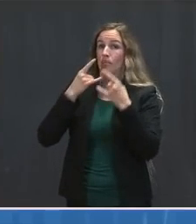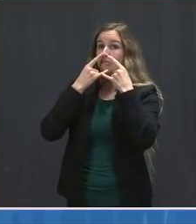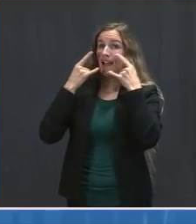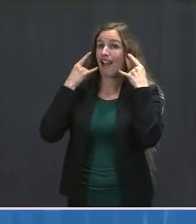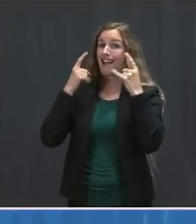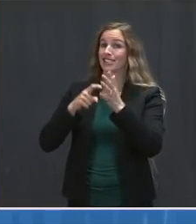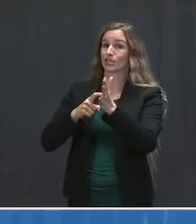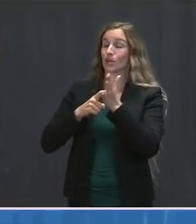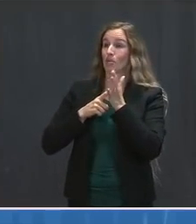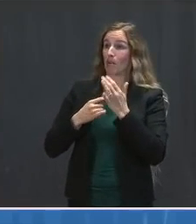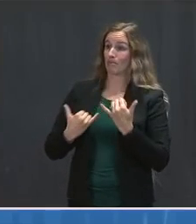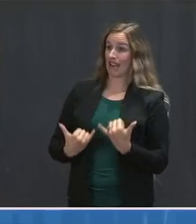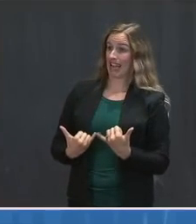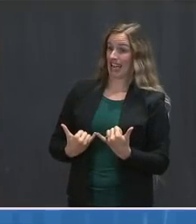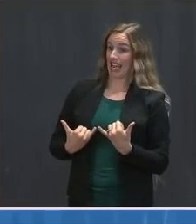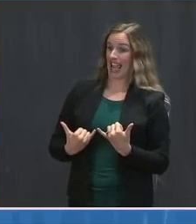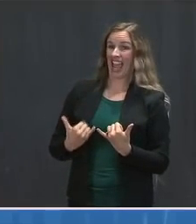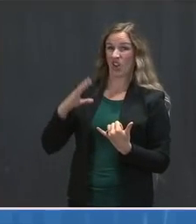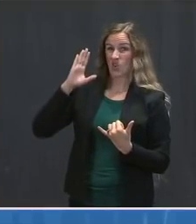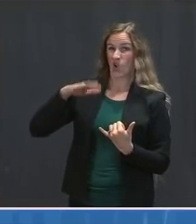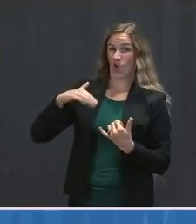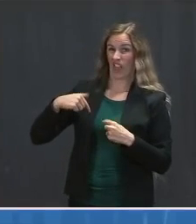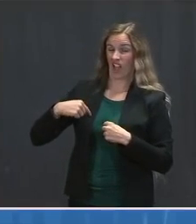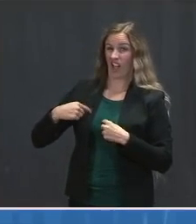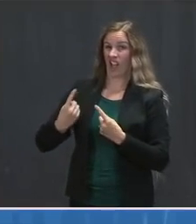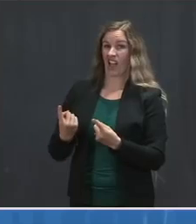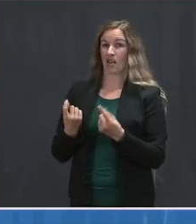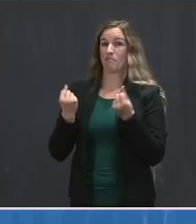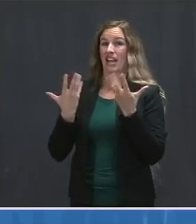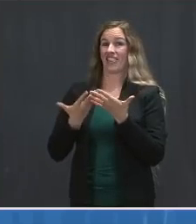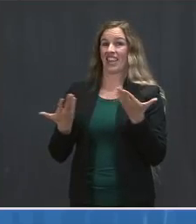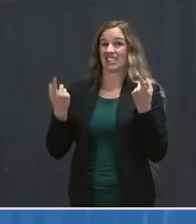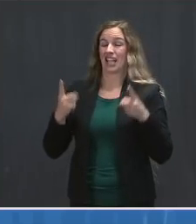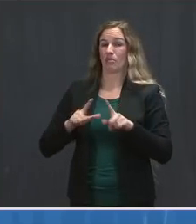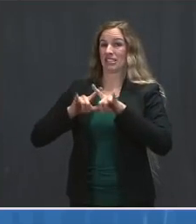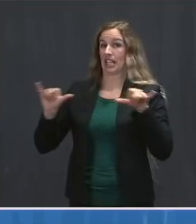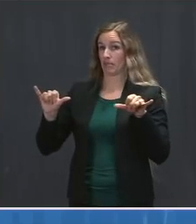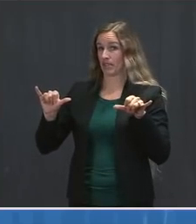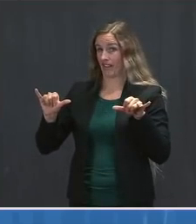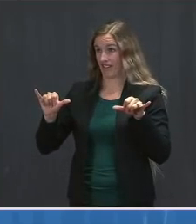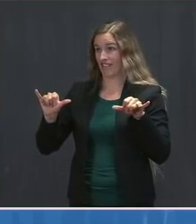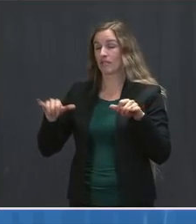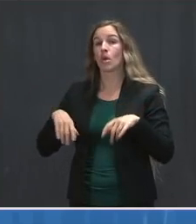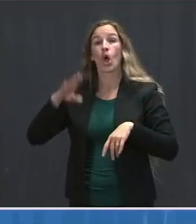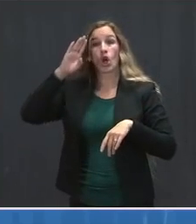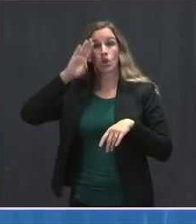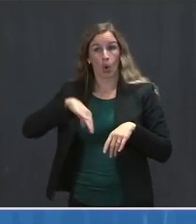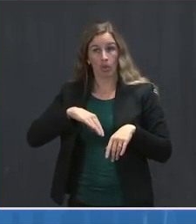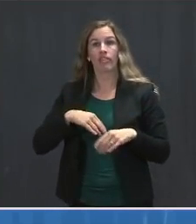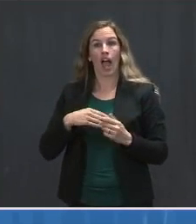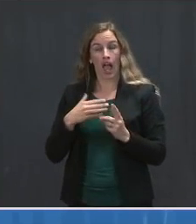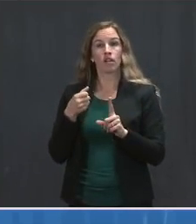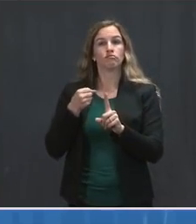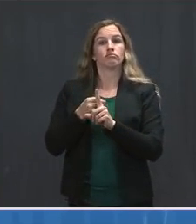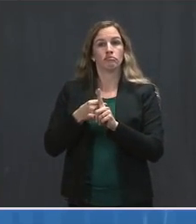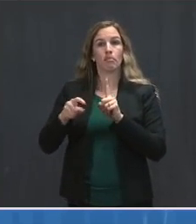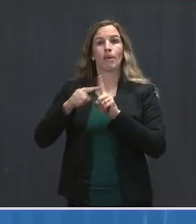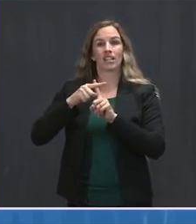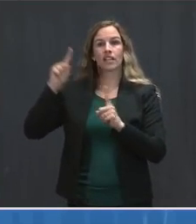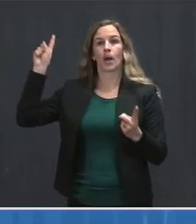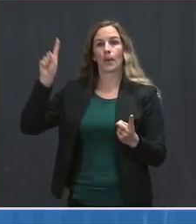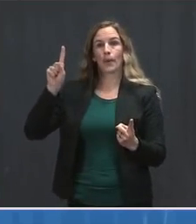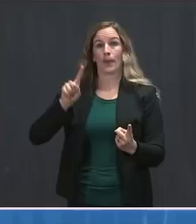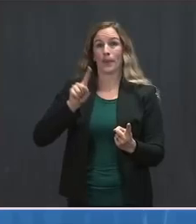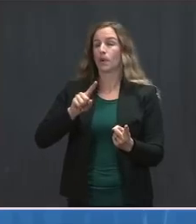you know, we have a lot of things that have happened sort of at the same time. First, it is the case that cases are coming down. And I do think the mask order is